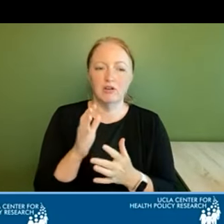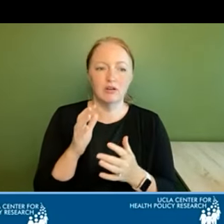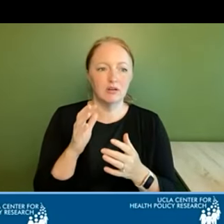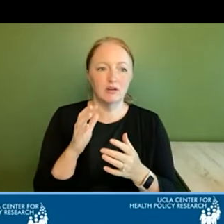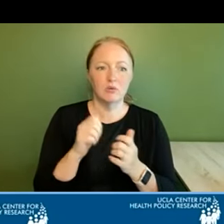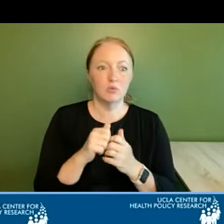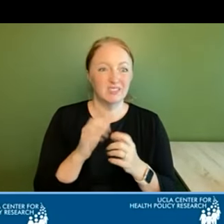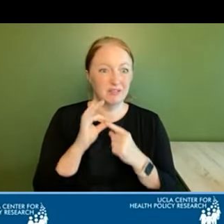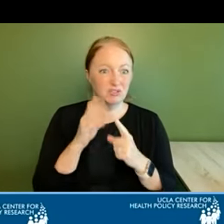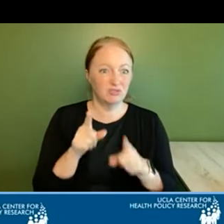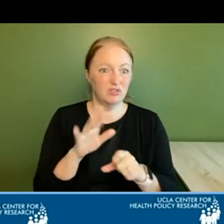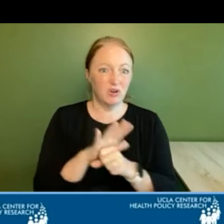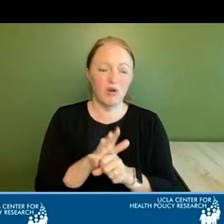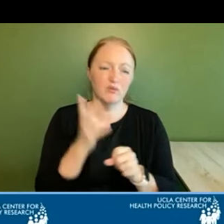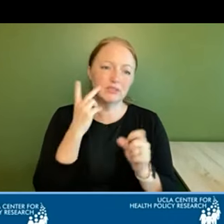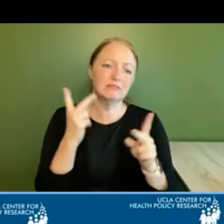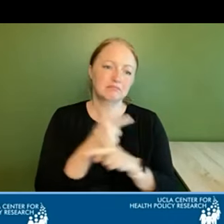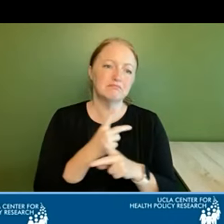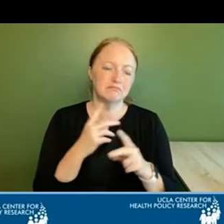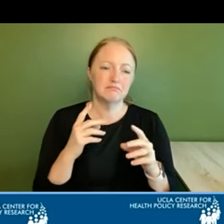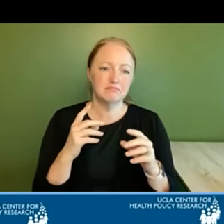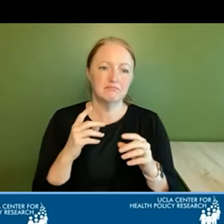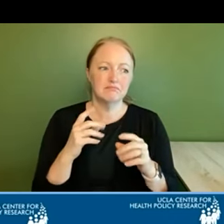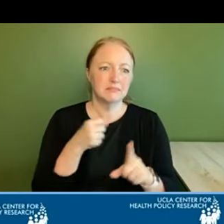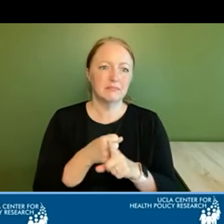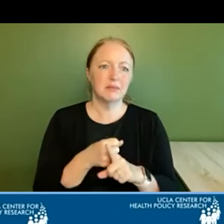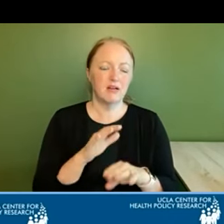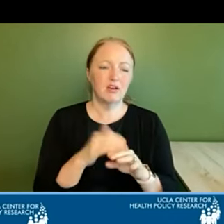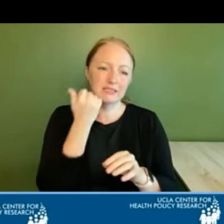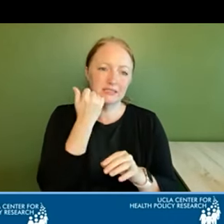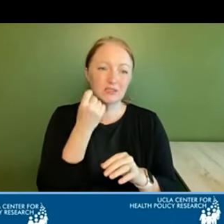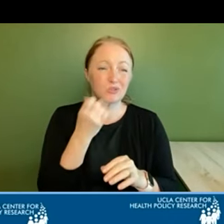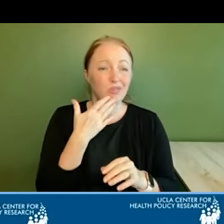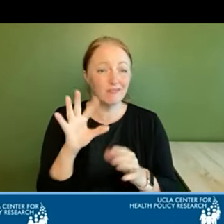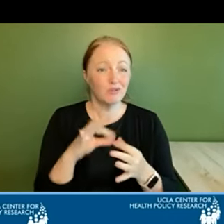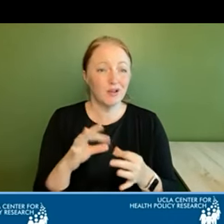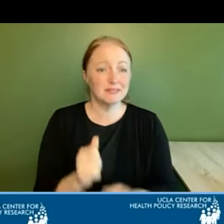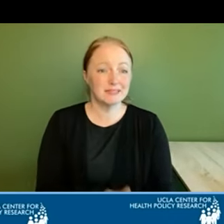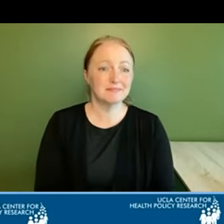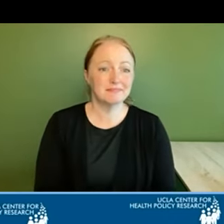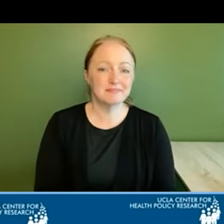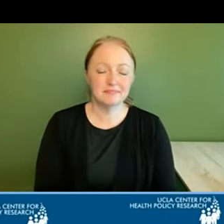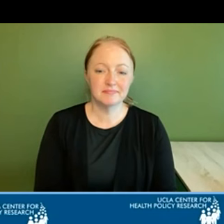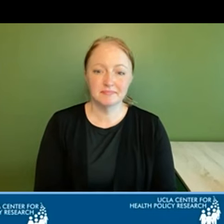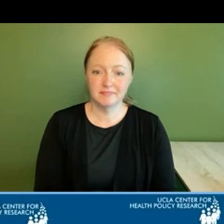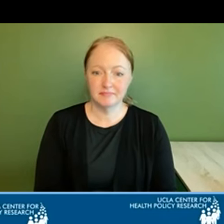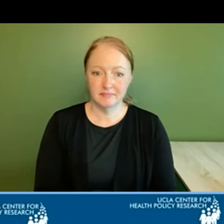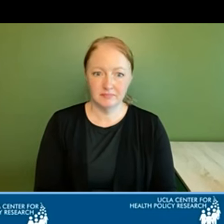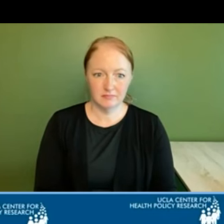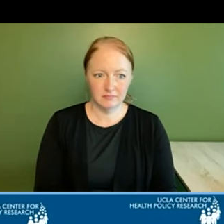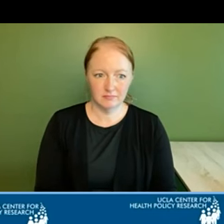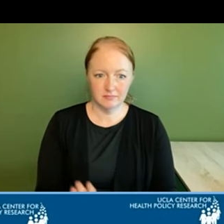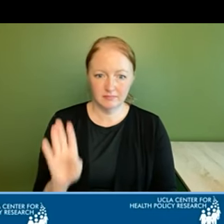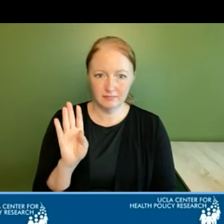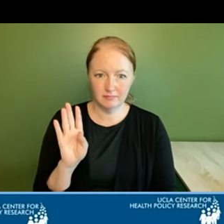of covid we have seen even more uh impact so thank you for those comments good if i may uh